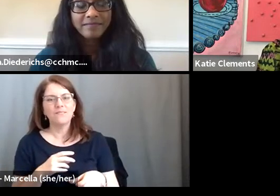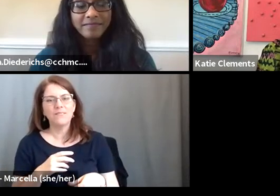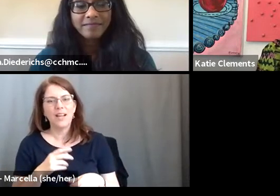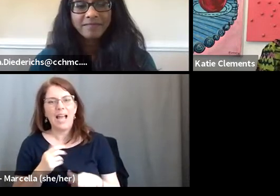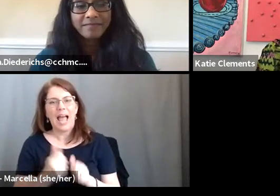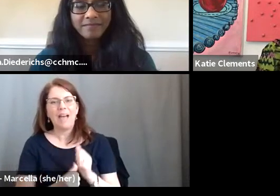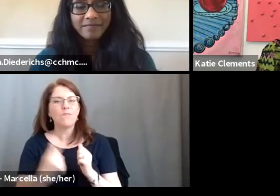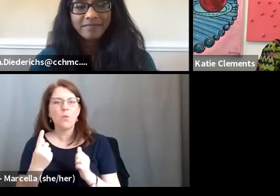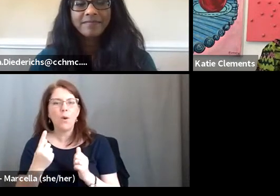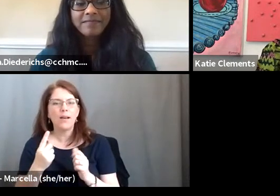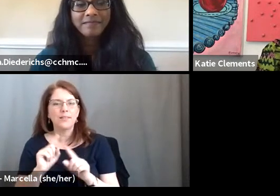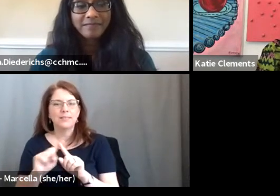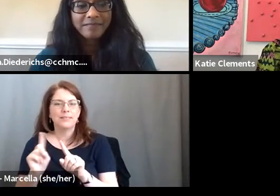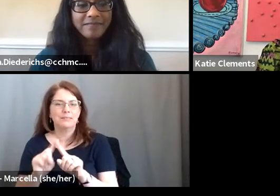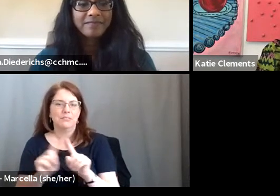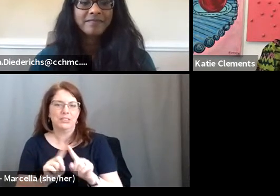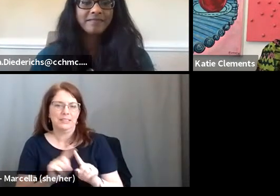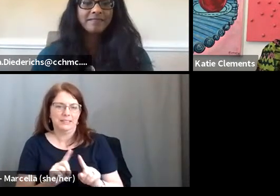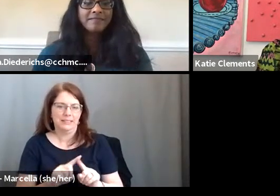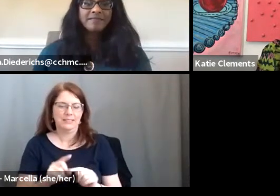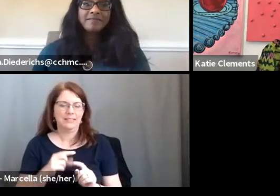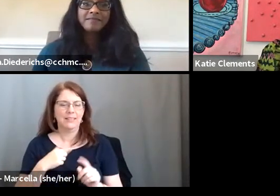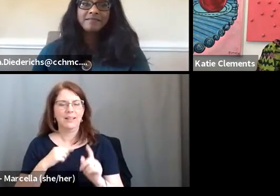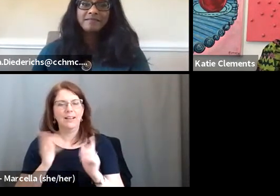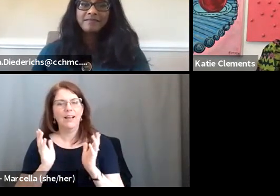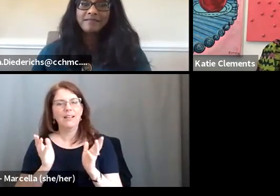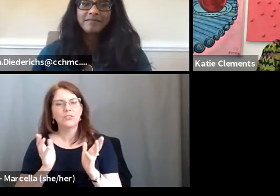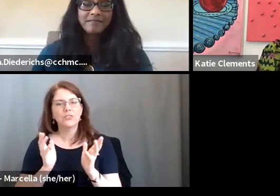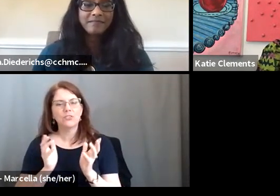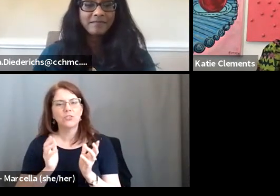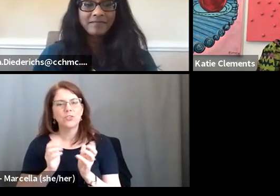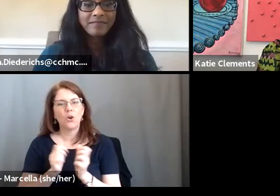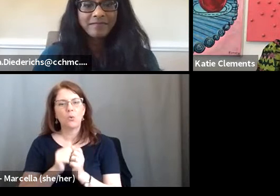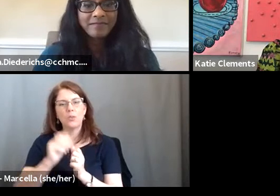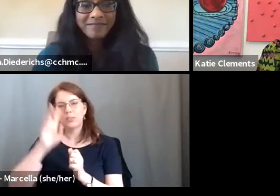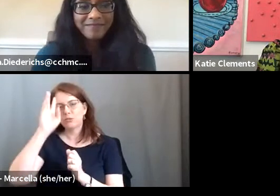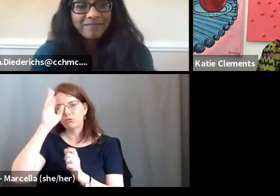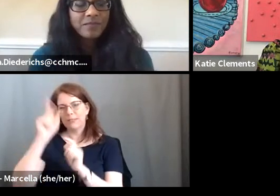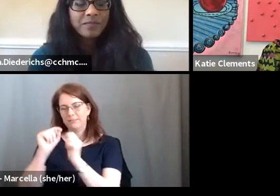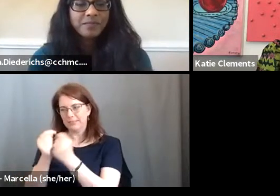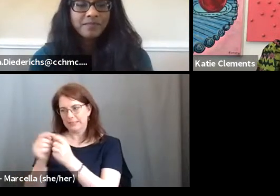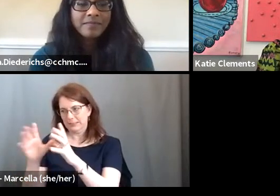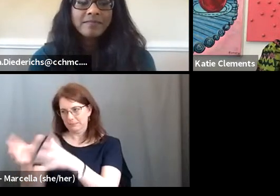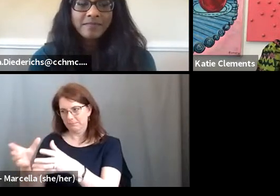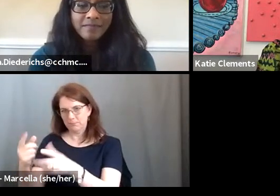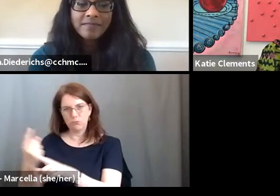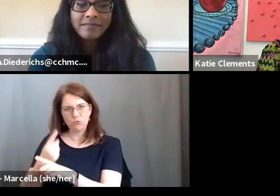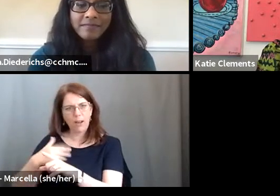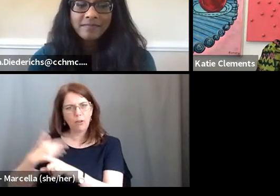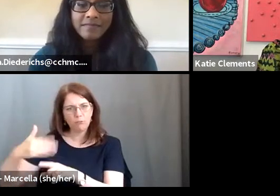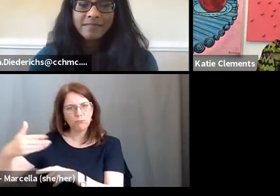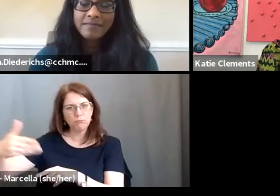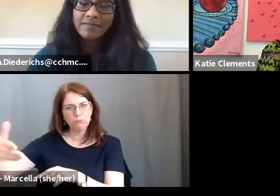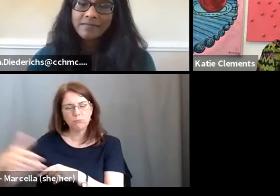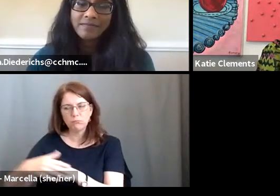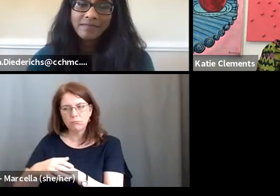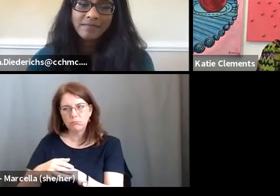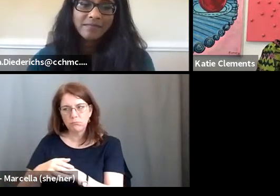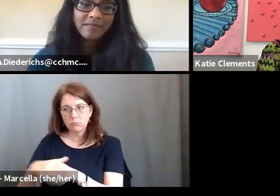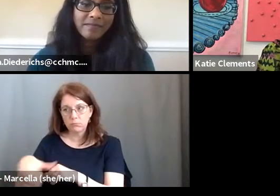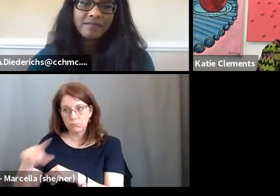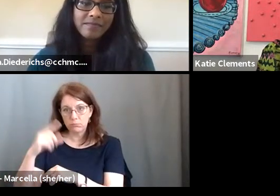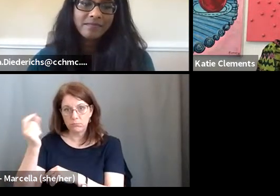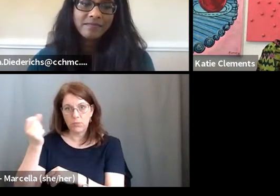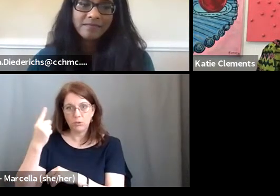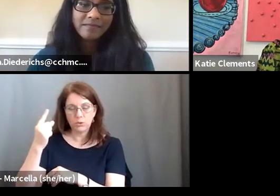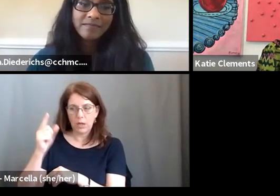cause everyone's different and I, you know, I talked to the creative team on a regular basis of understanding